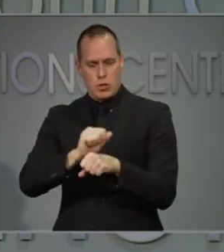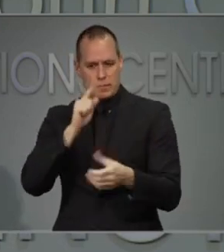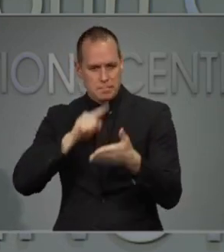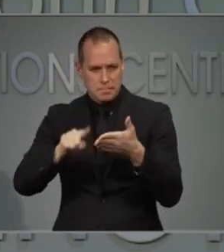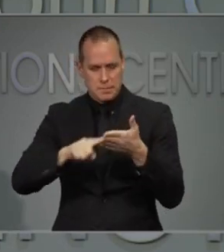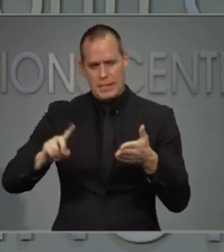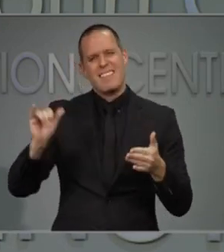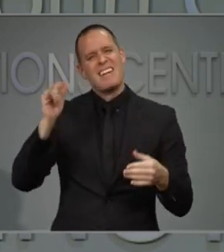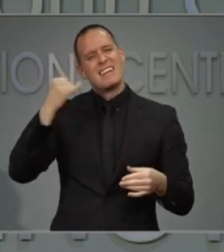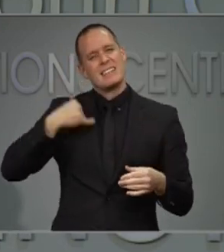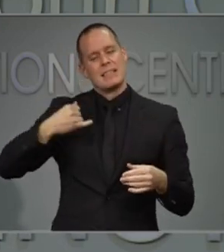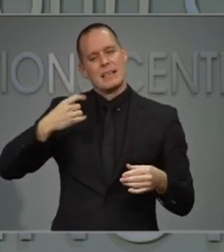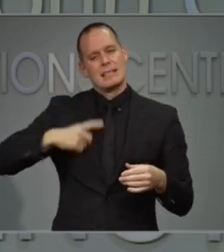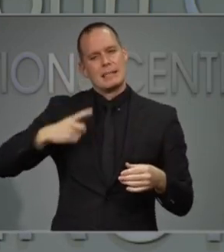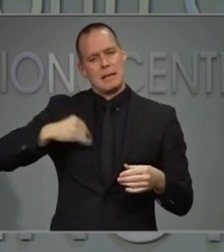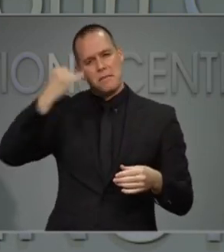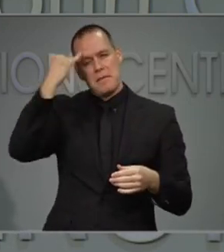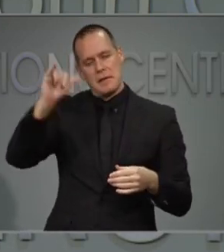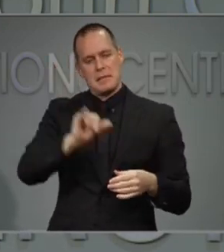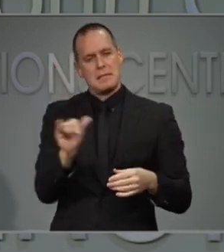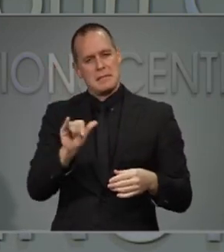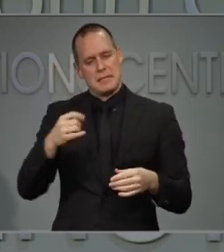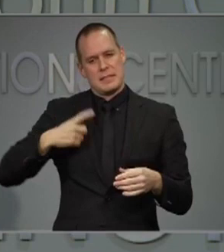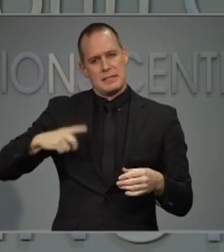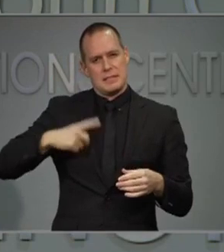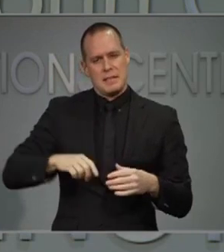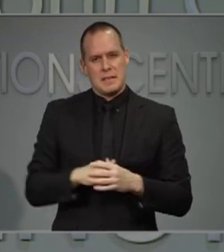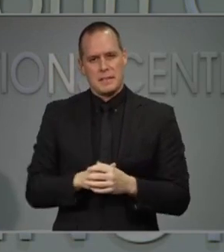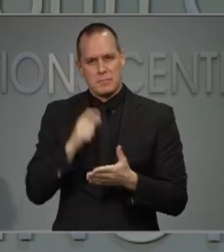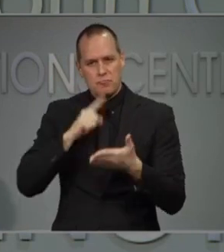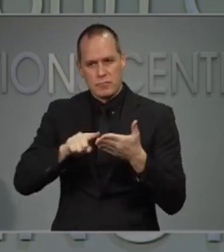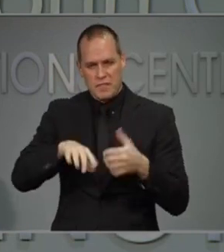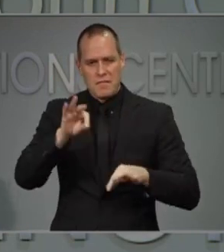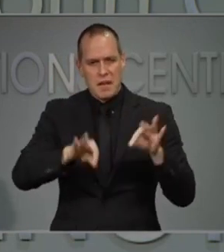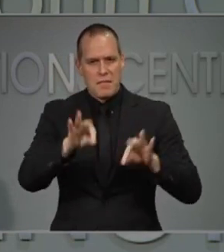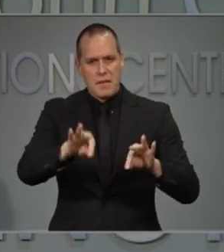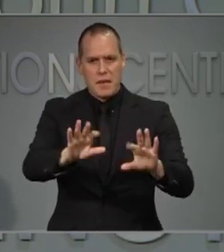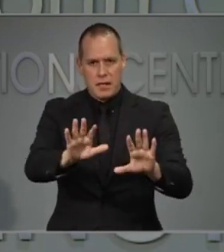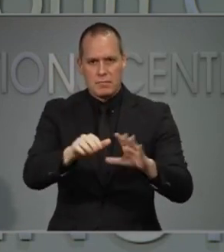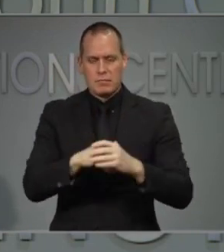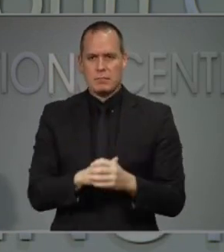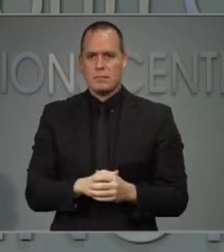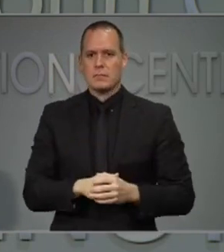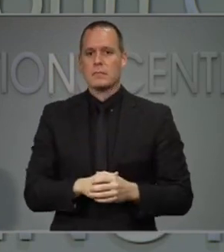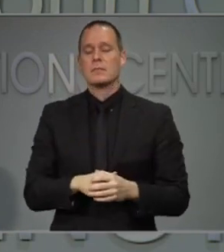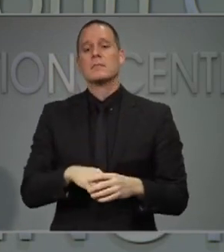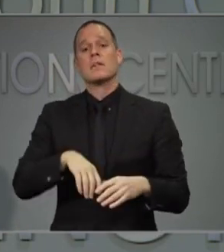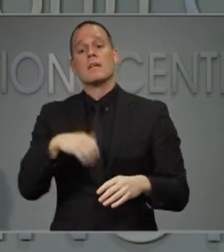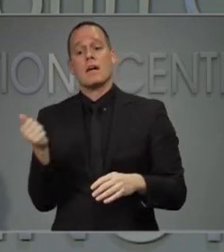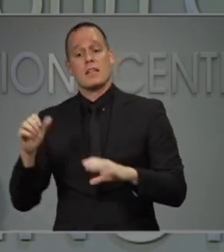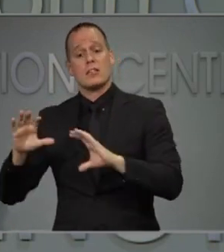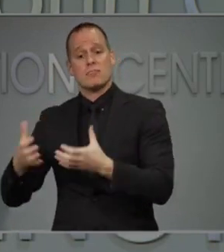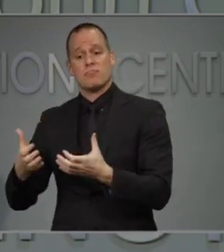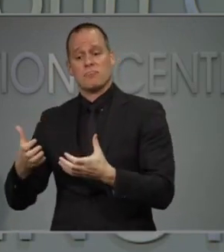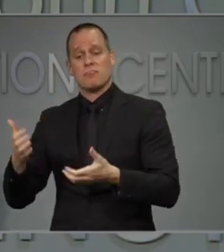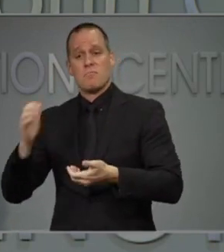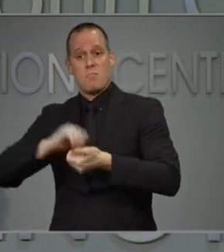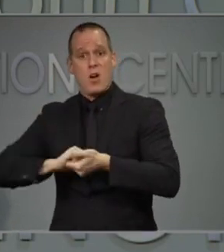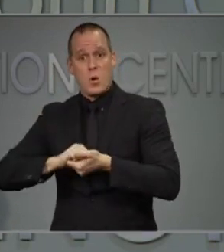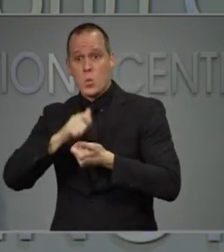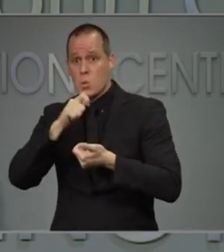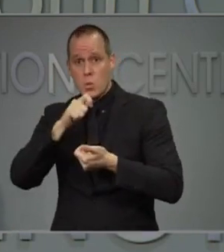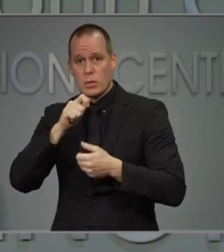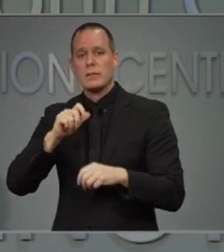up this partnership. I also want to thank another of our key partners today for all of their work, the North Carolina